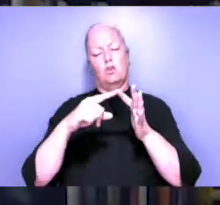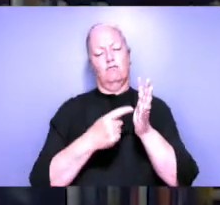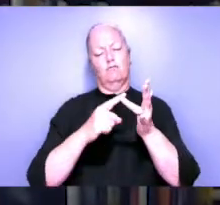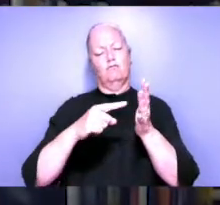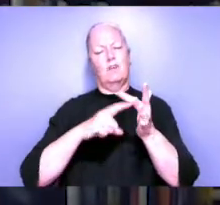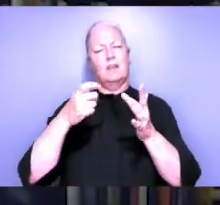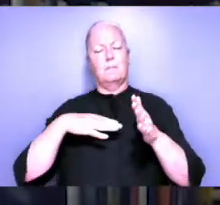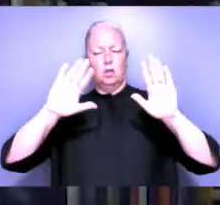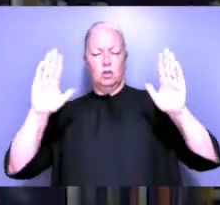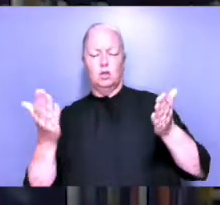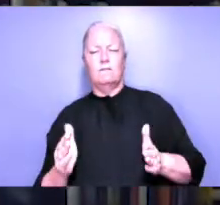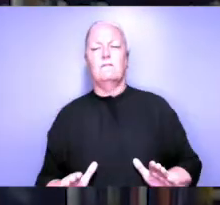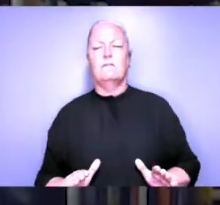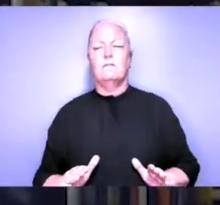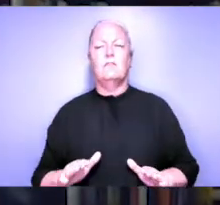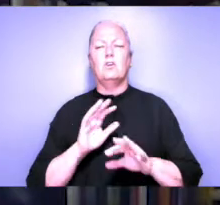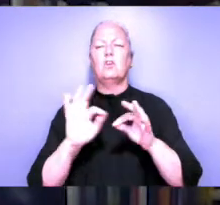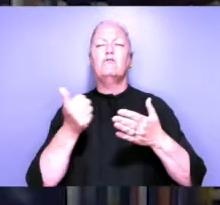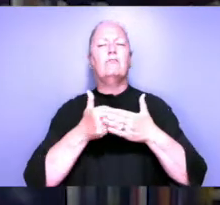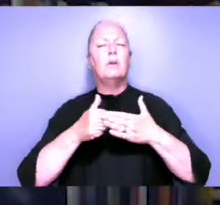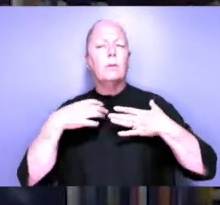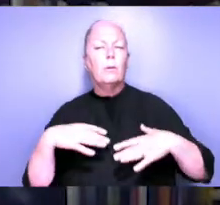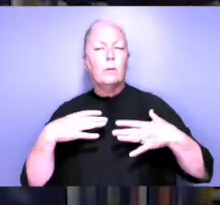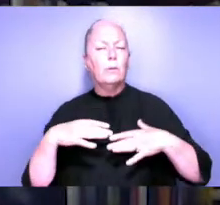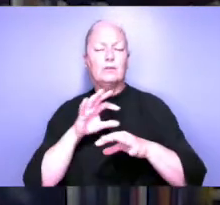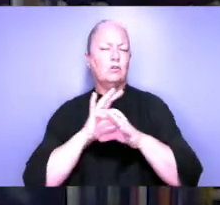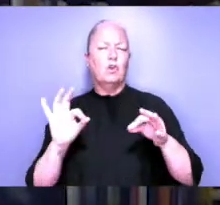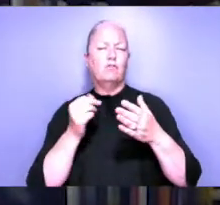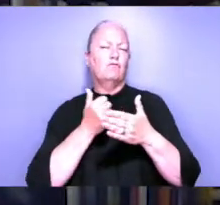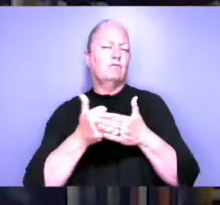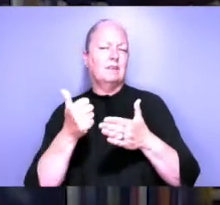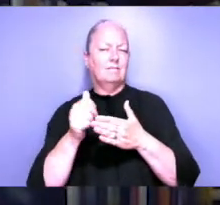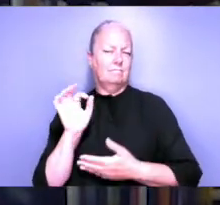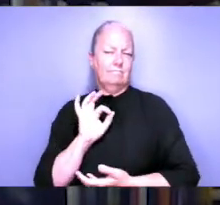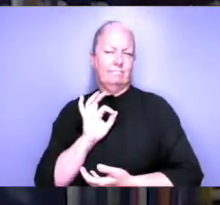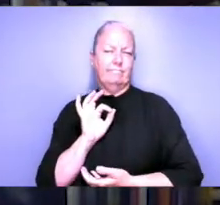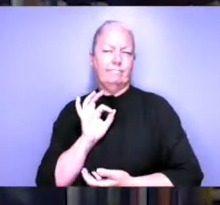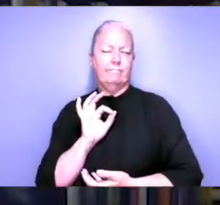by its curves, not in regular clothes because it wasn't a regular language.